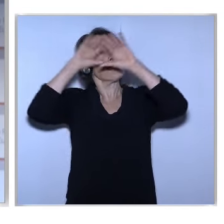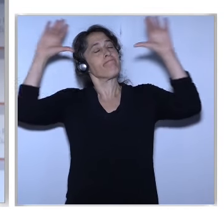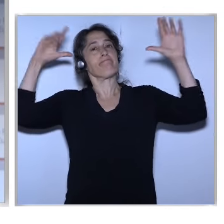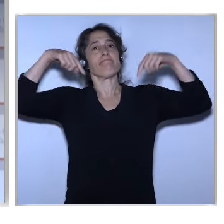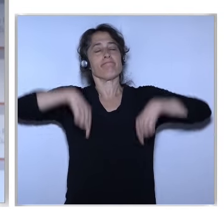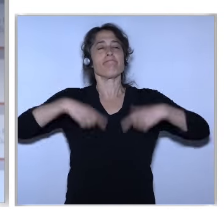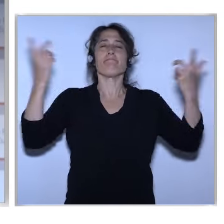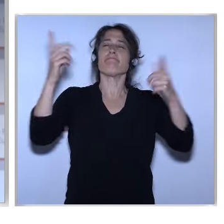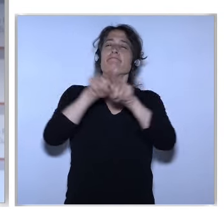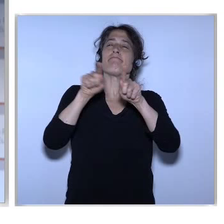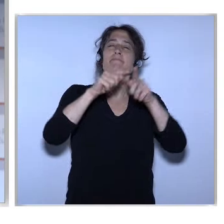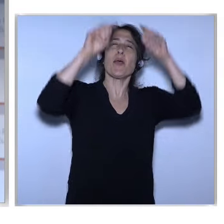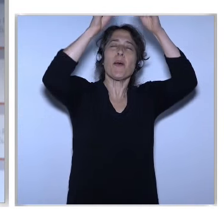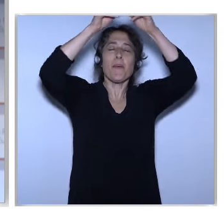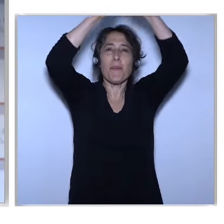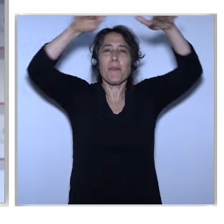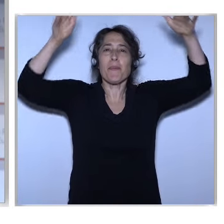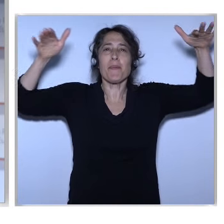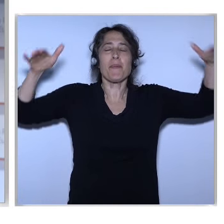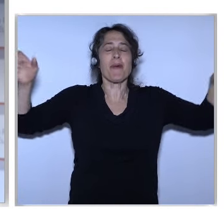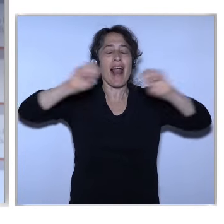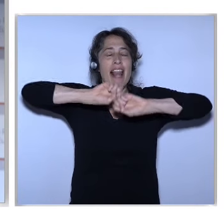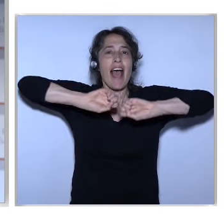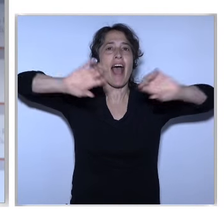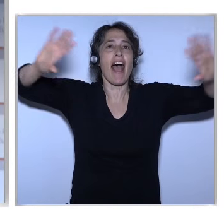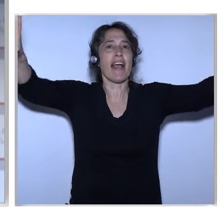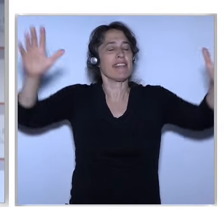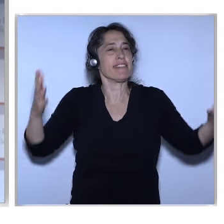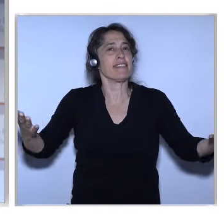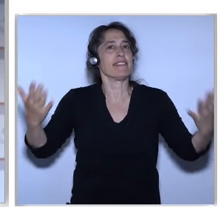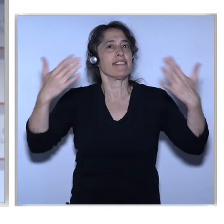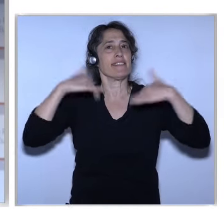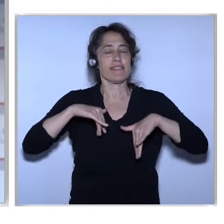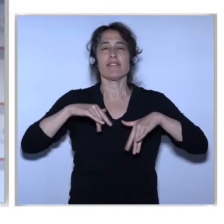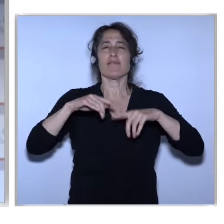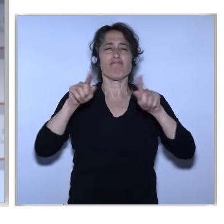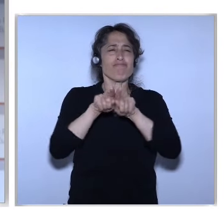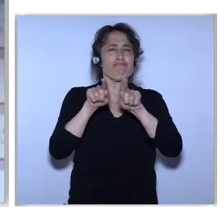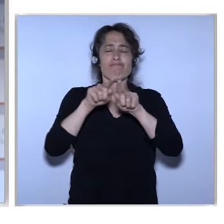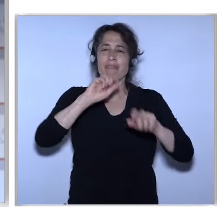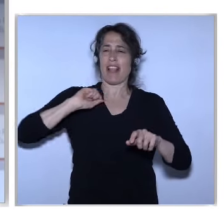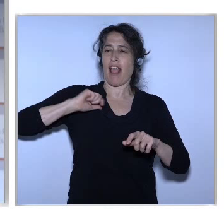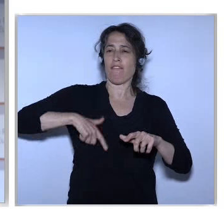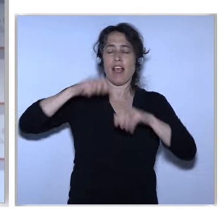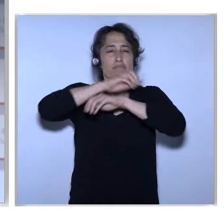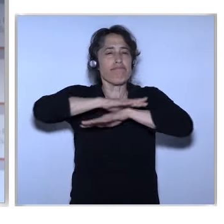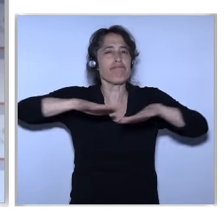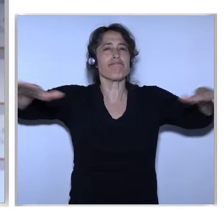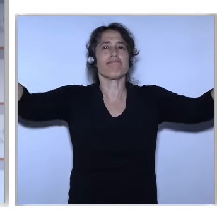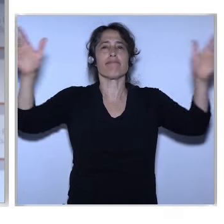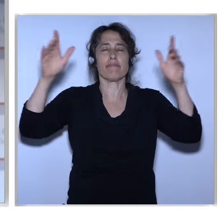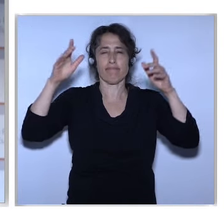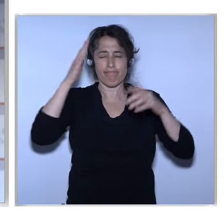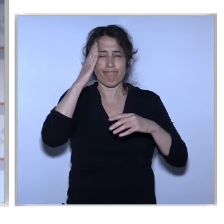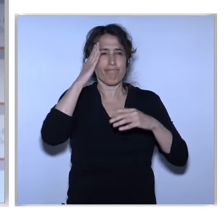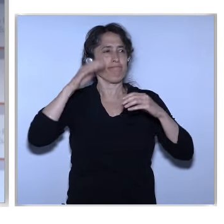high-speed internet links With more than 800 libraries throughout Latvia Our Castle of Light